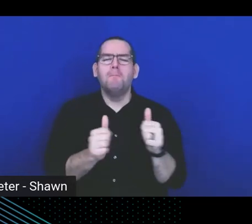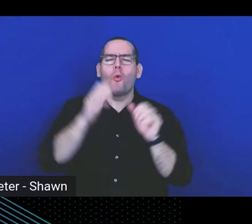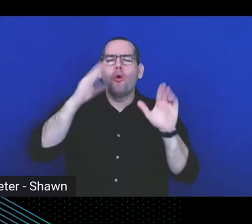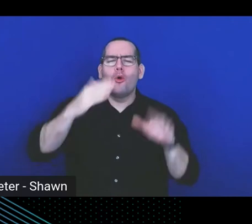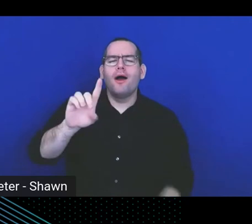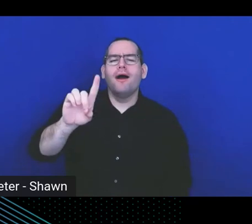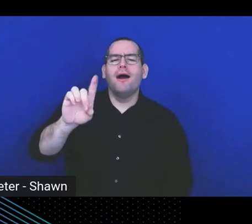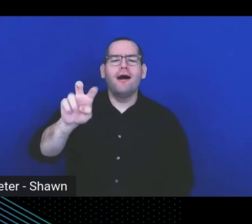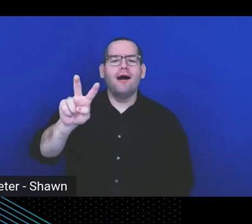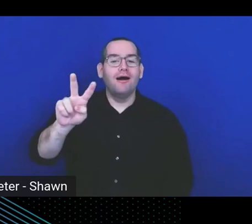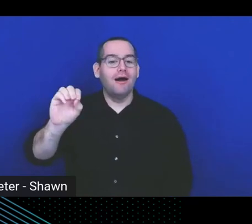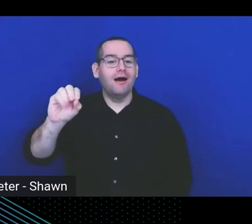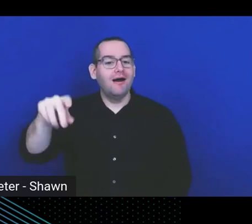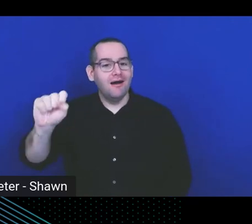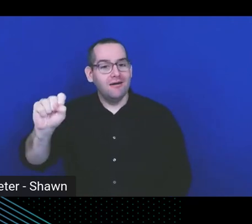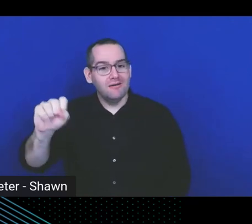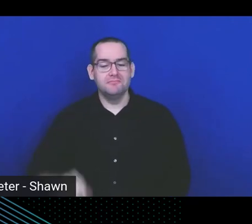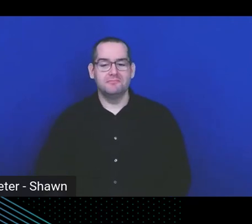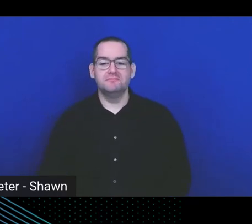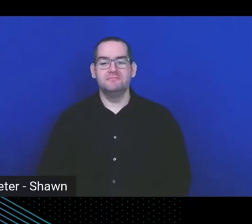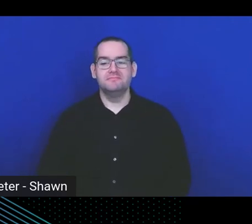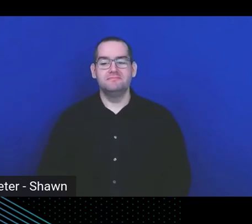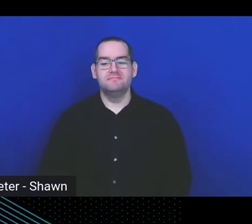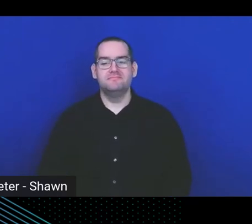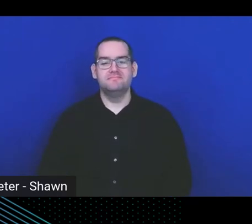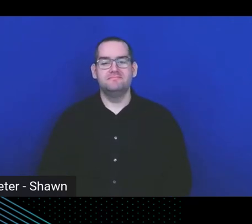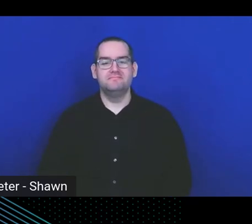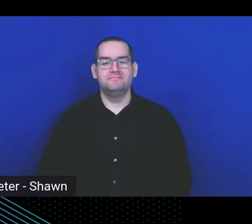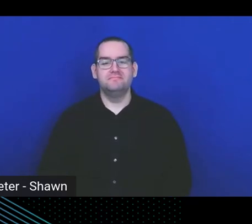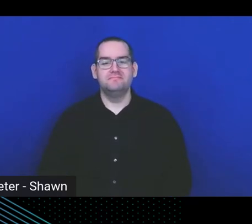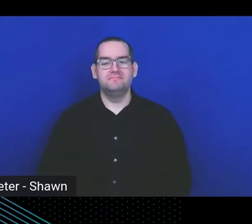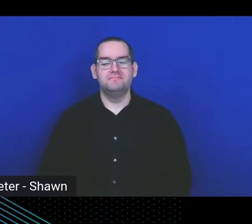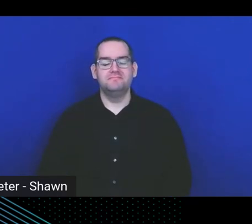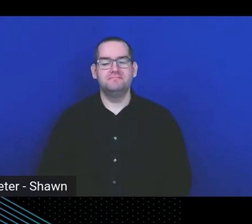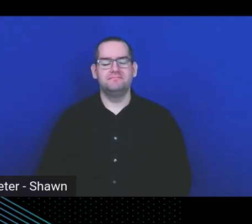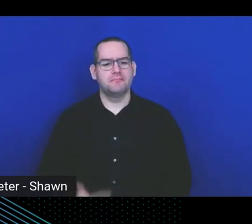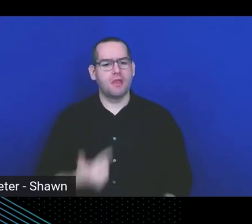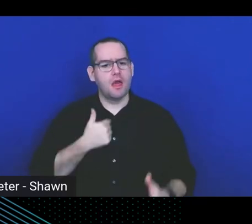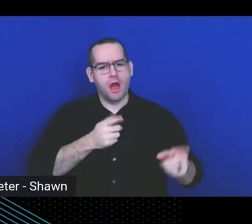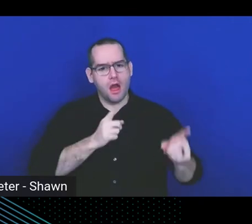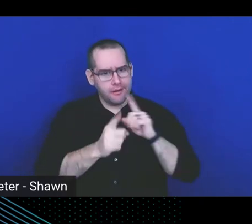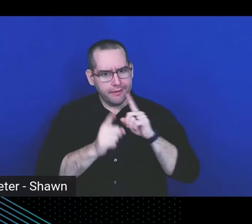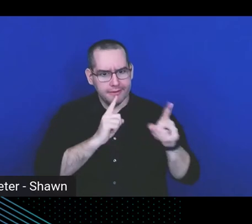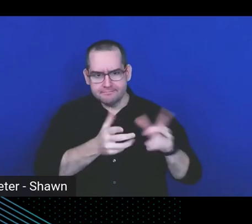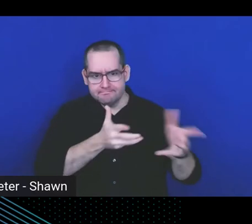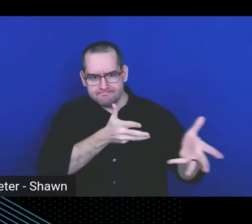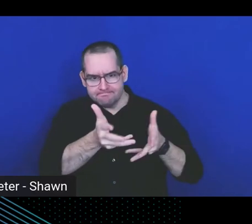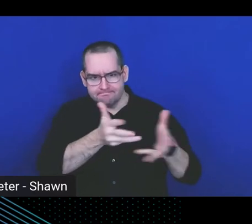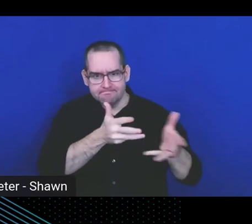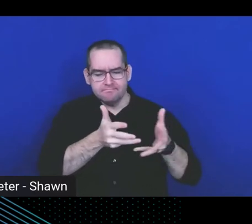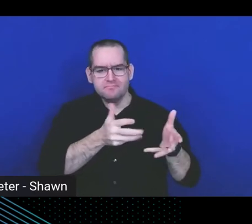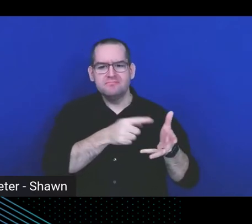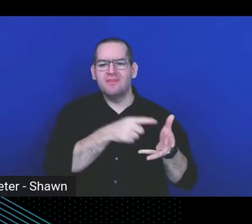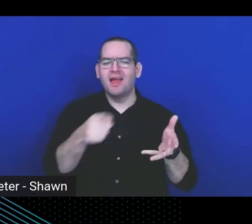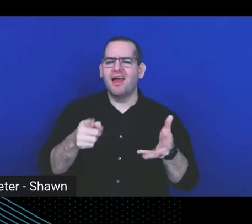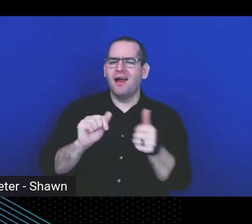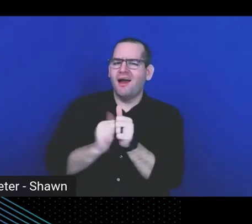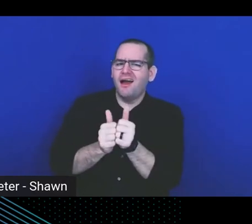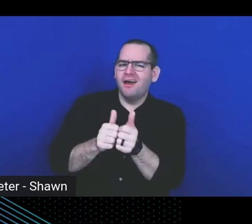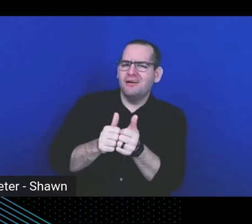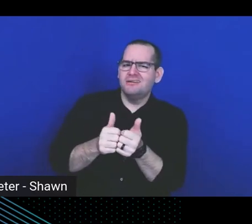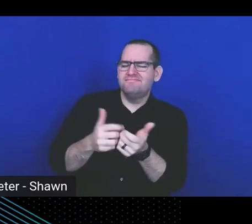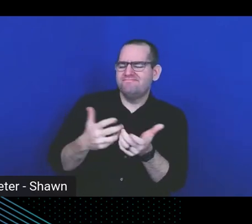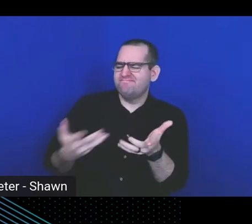also a lot of the conversations I have usually boil down to integrations, like how do we use any of the